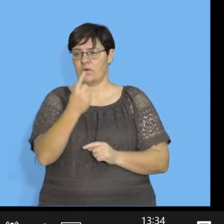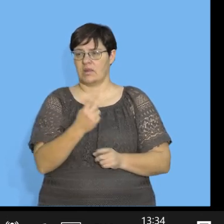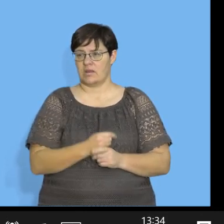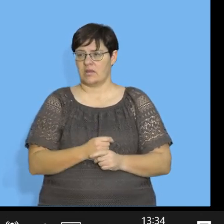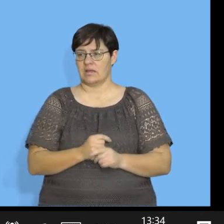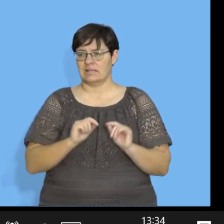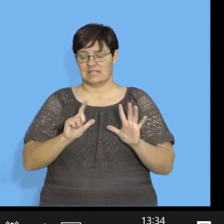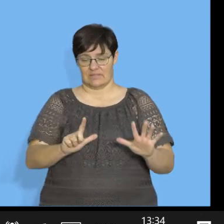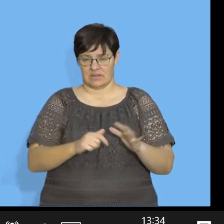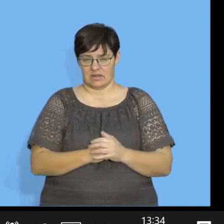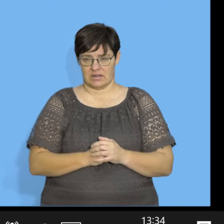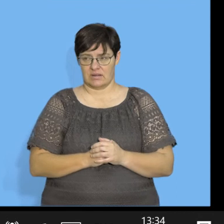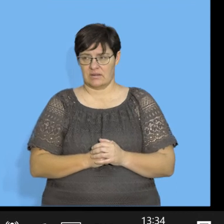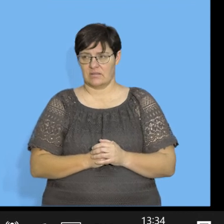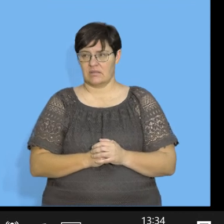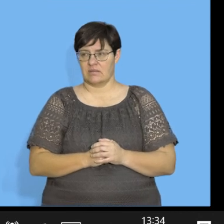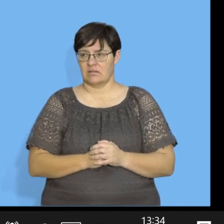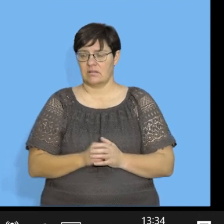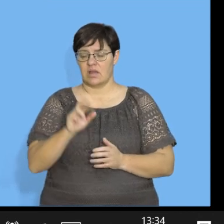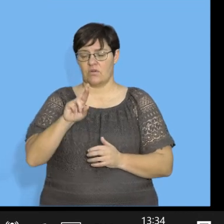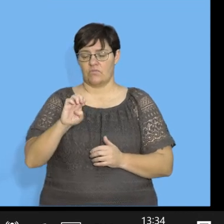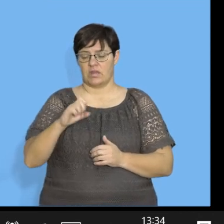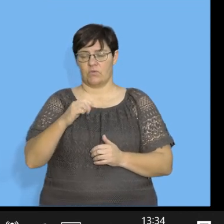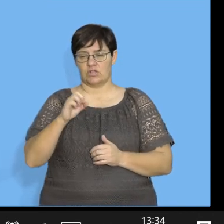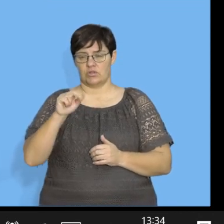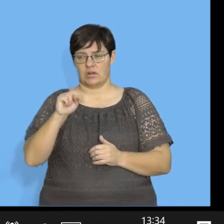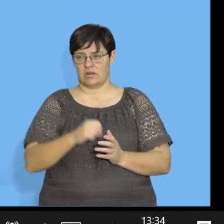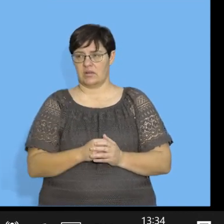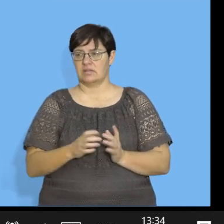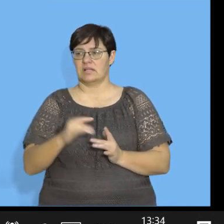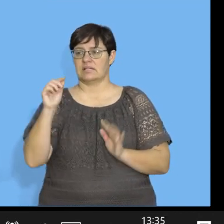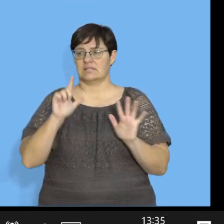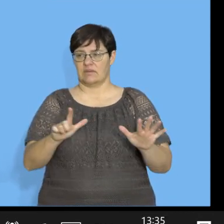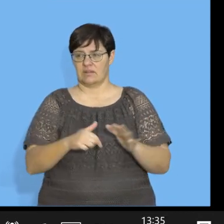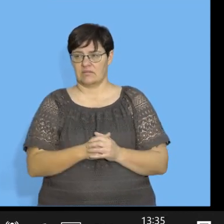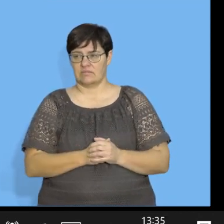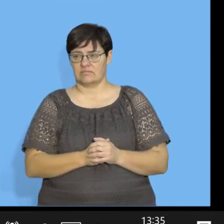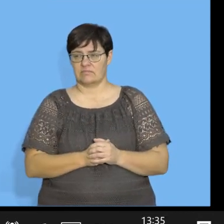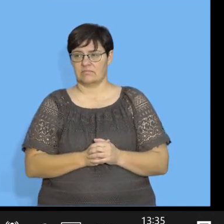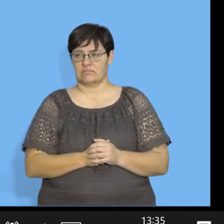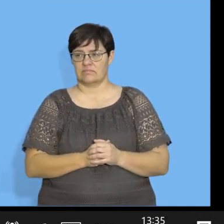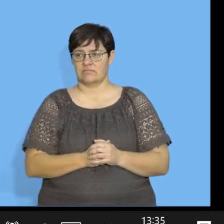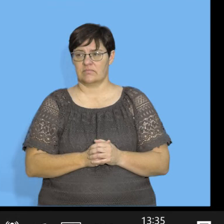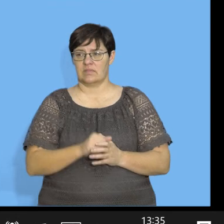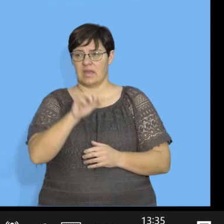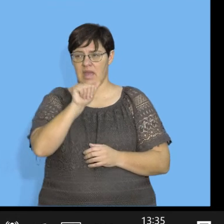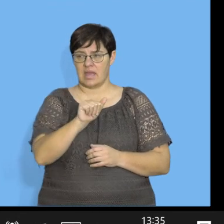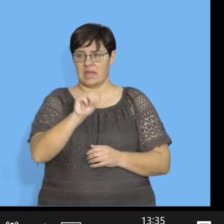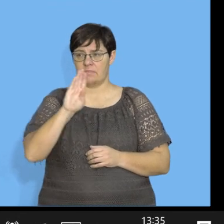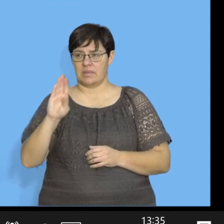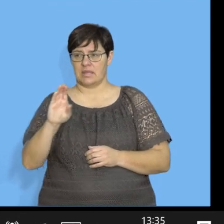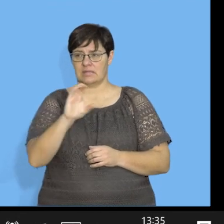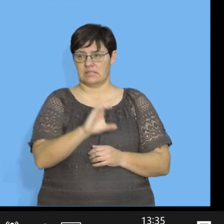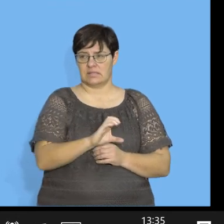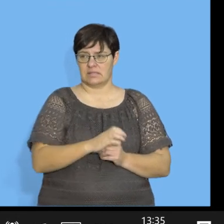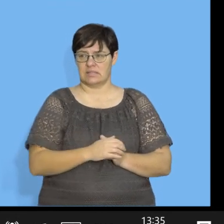1 again. 7, select regression. Select 7. I can see